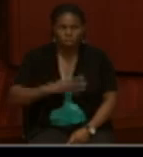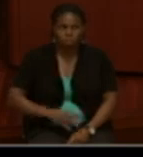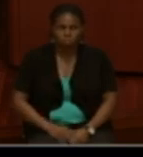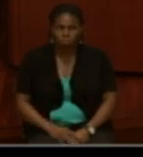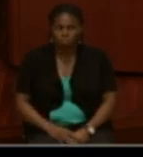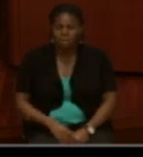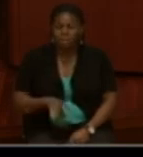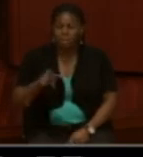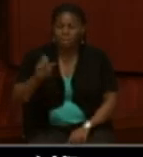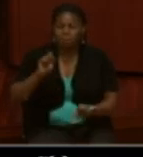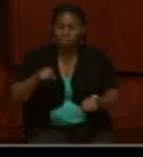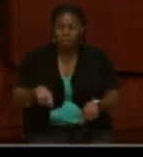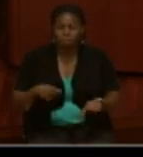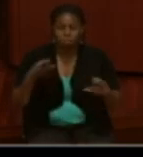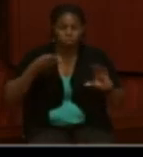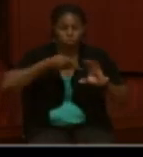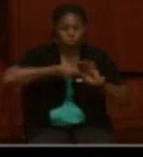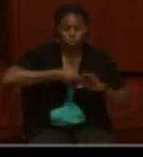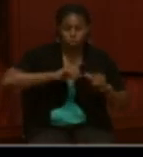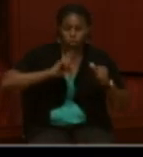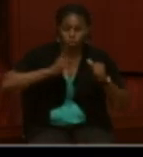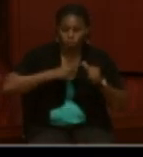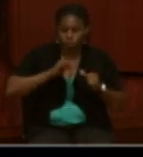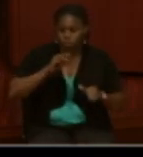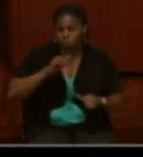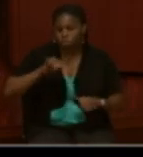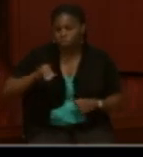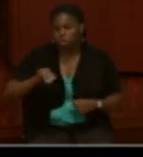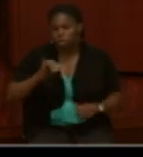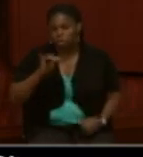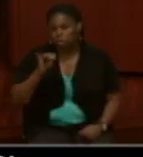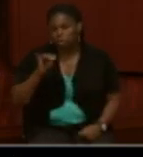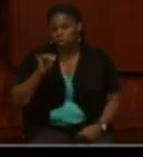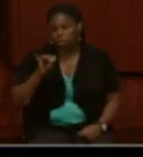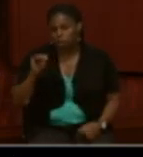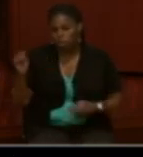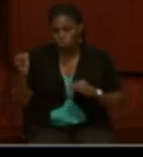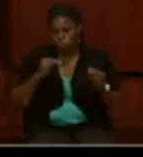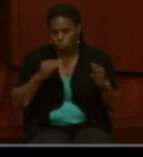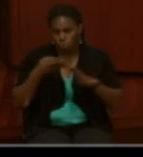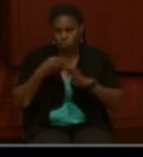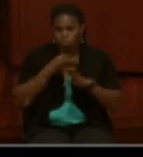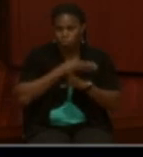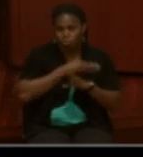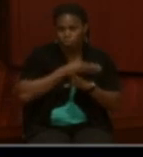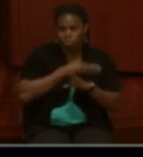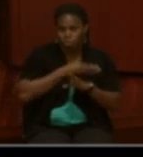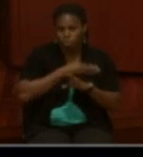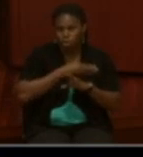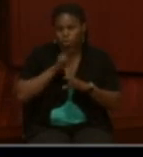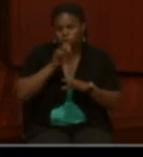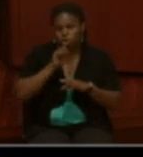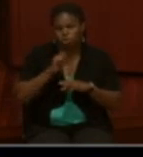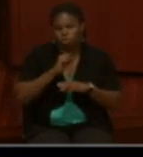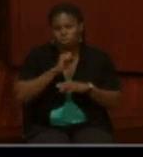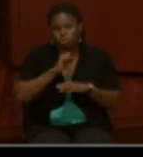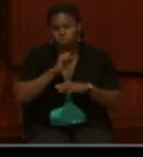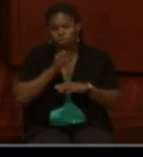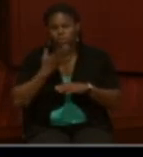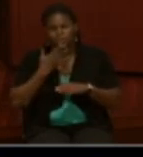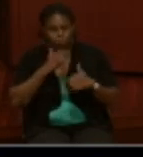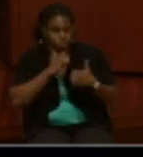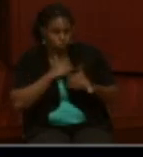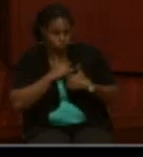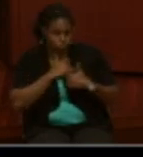He was able to join the 1st Missouri Volunteer Infantry two years before the formation of the U.S. Colored Troops. So the